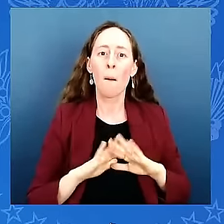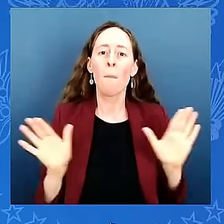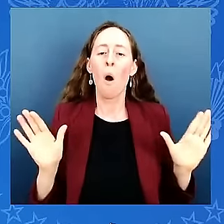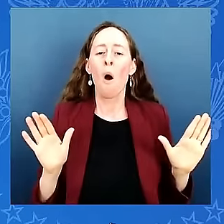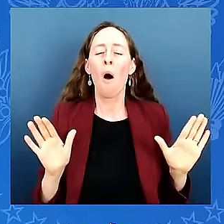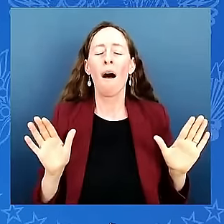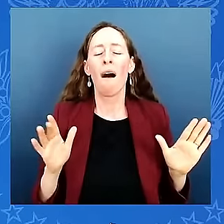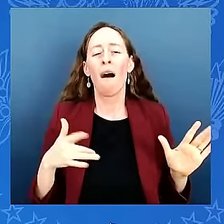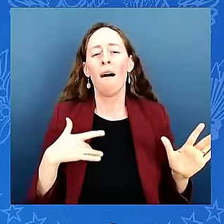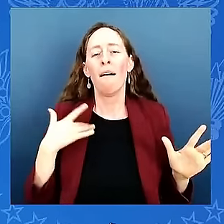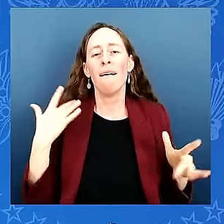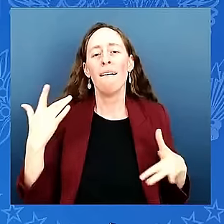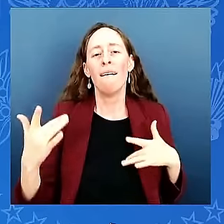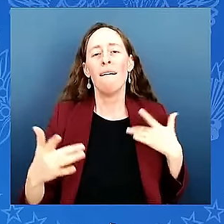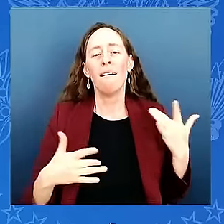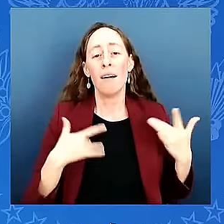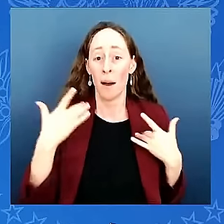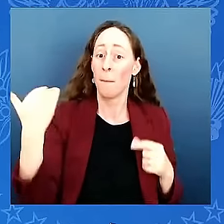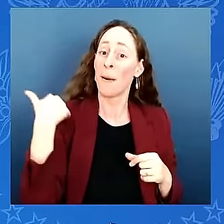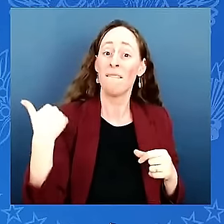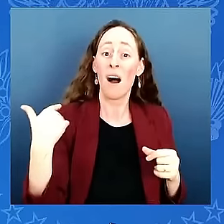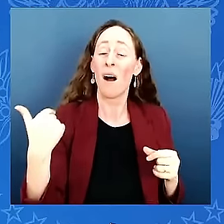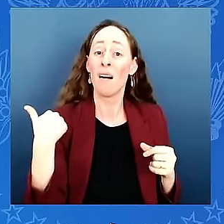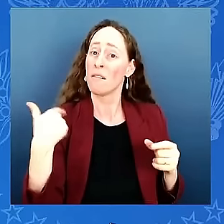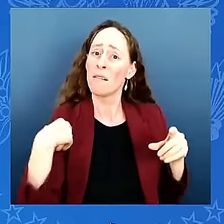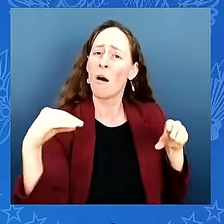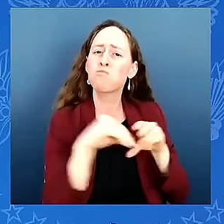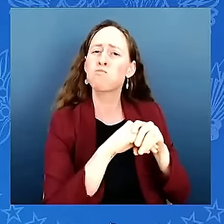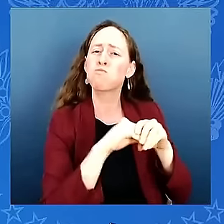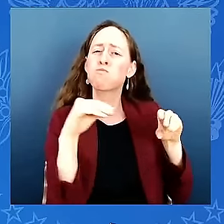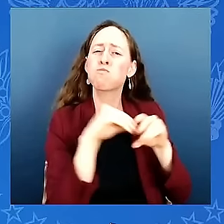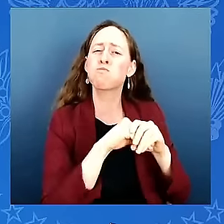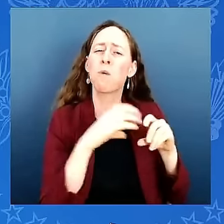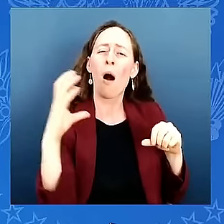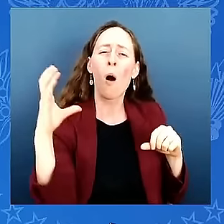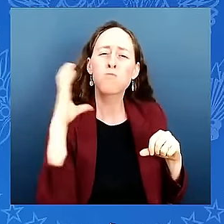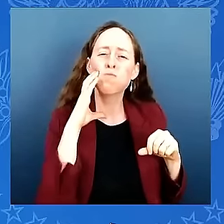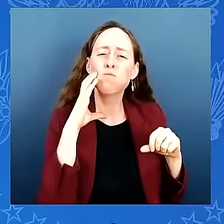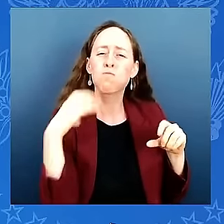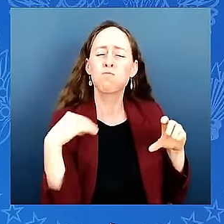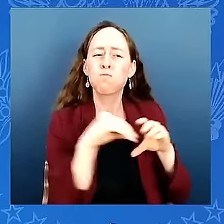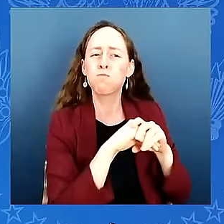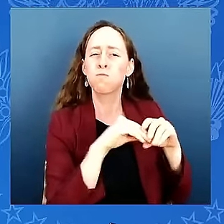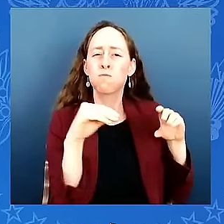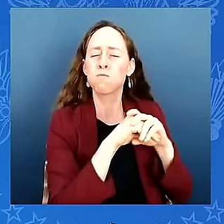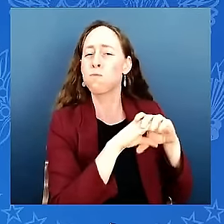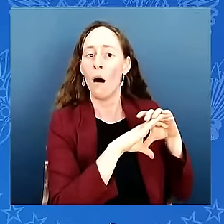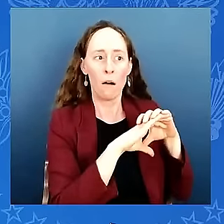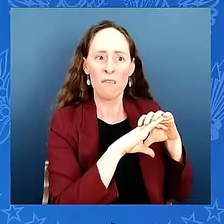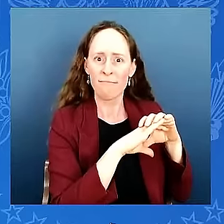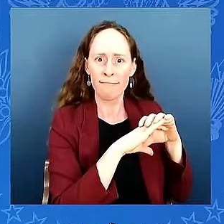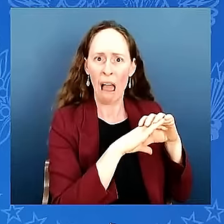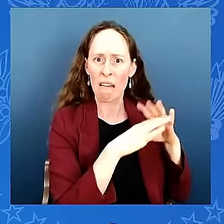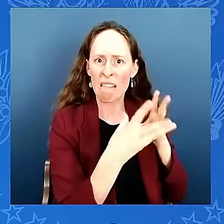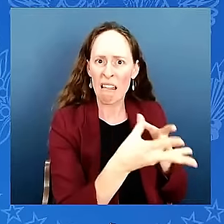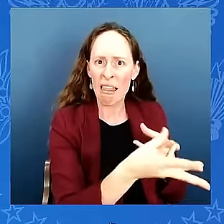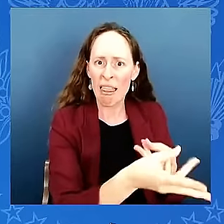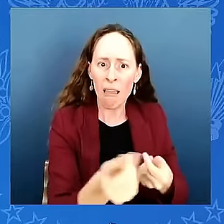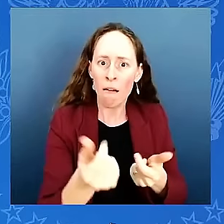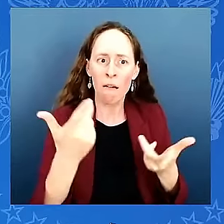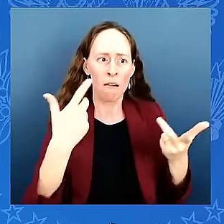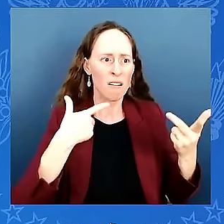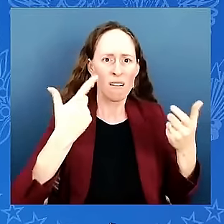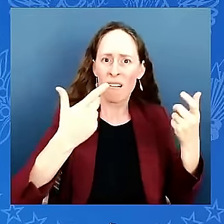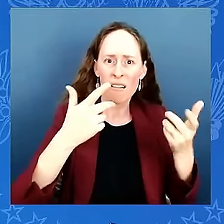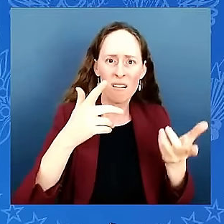i navigated grants took out home loans we sold vehicles and we sold furnishings and cut out all but the essentials just